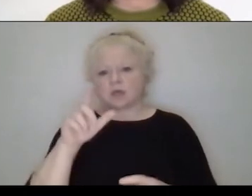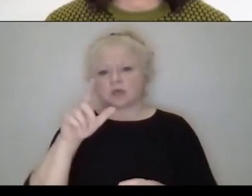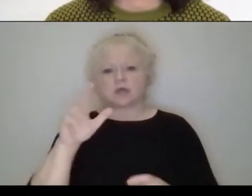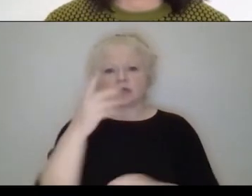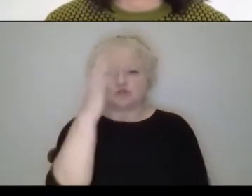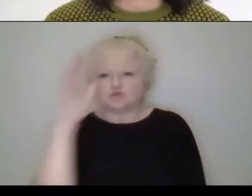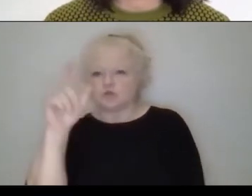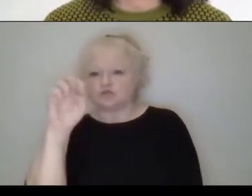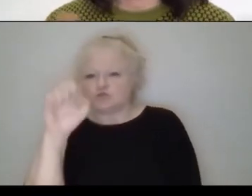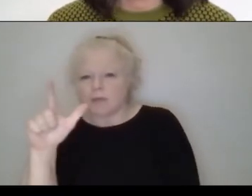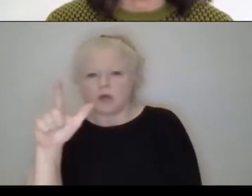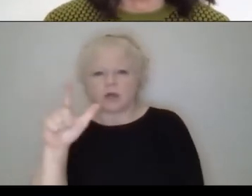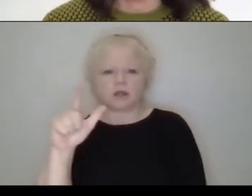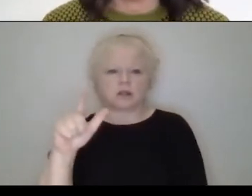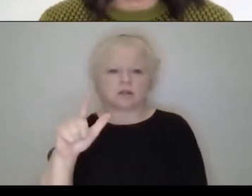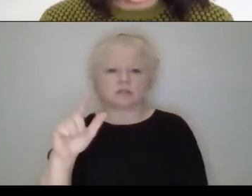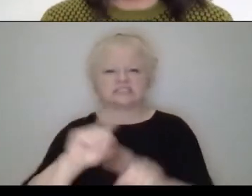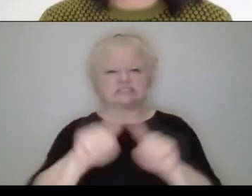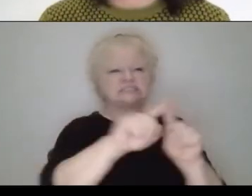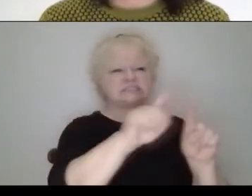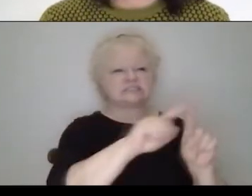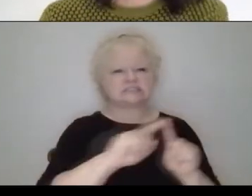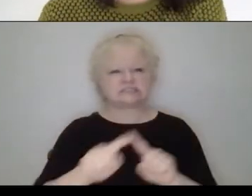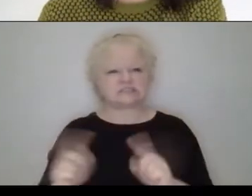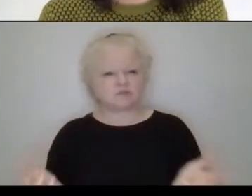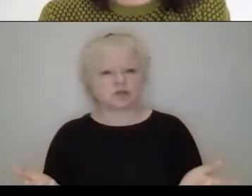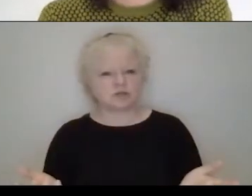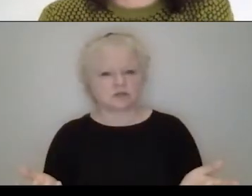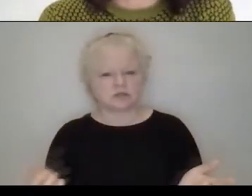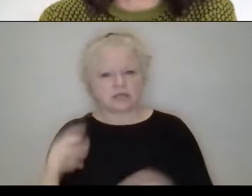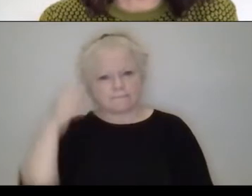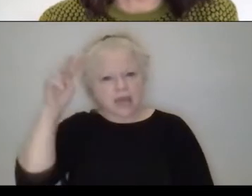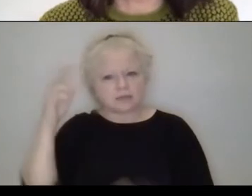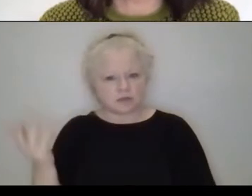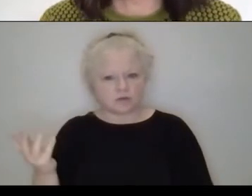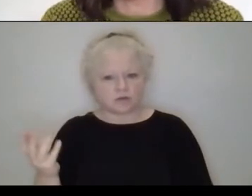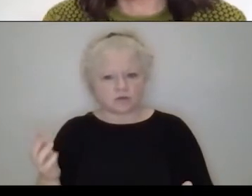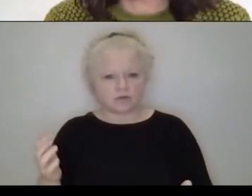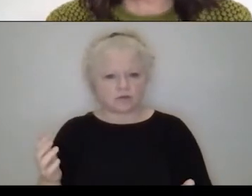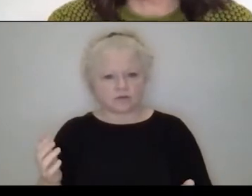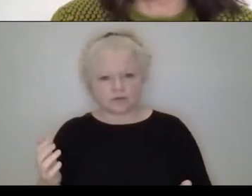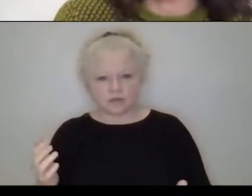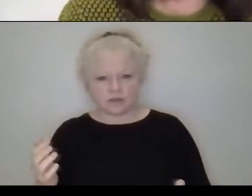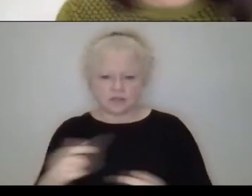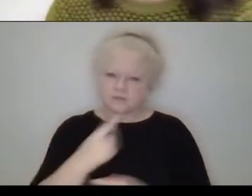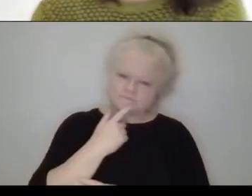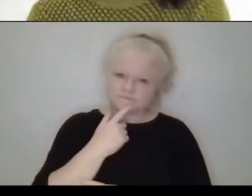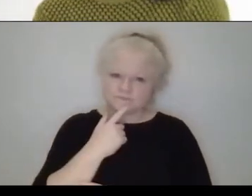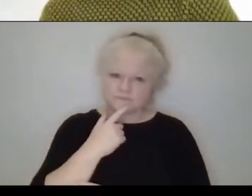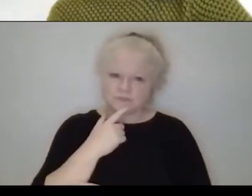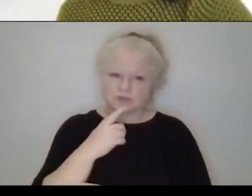amazing flavors that we have in Mexico. So, we were playing about the idea of fruits, tropical